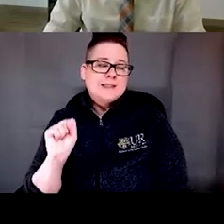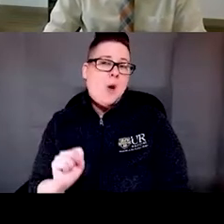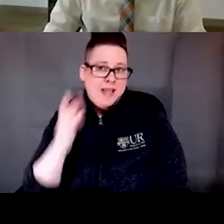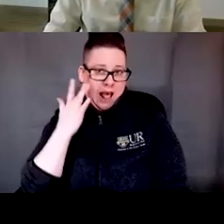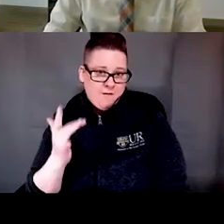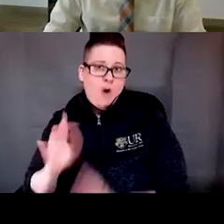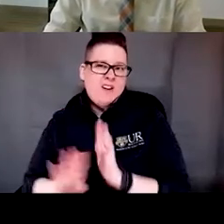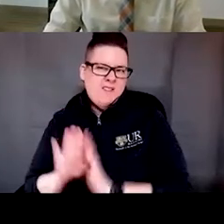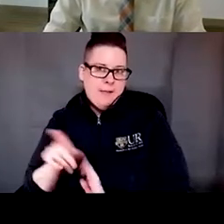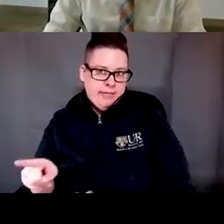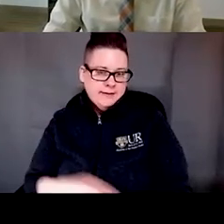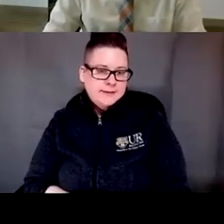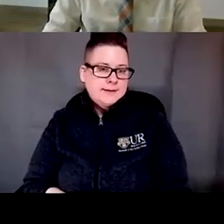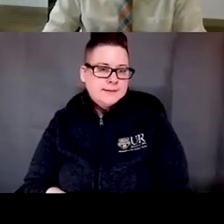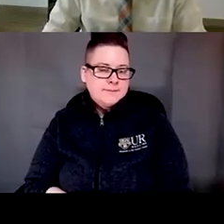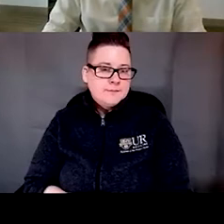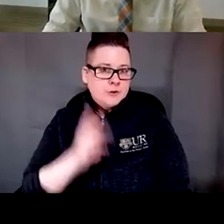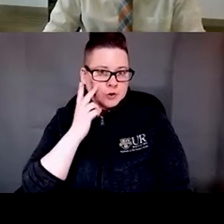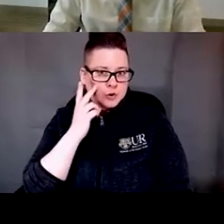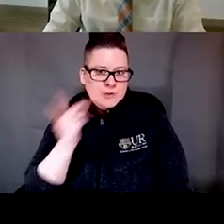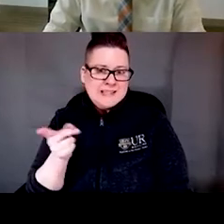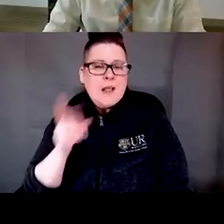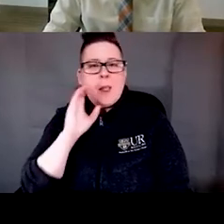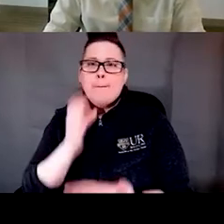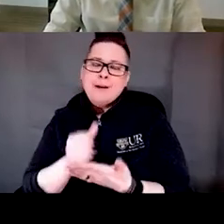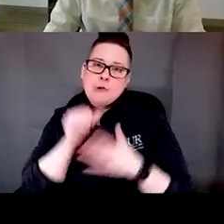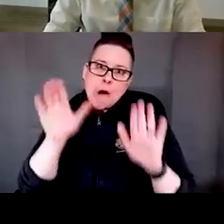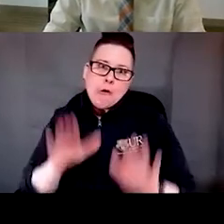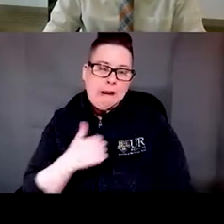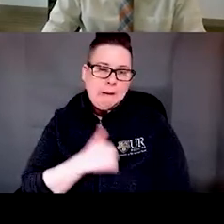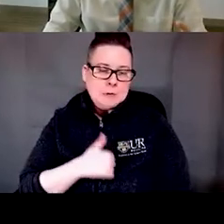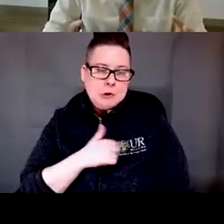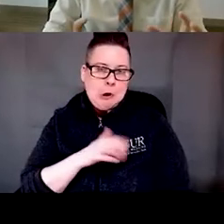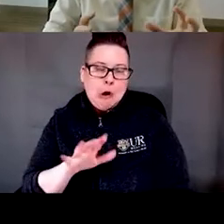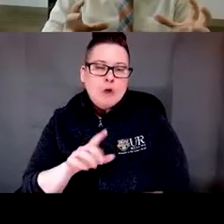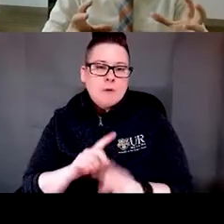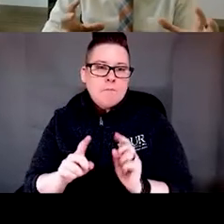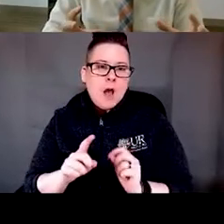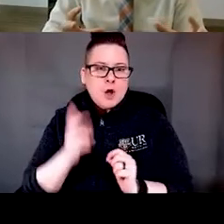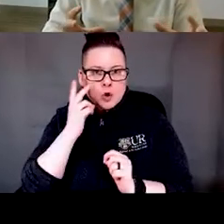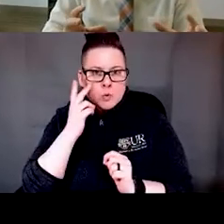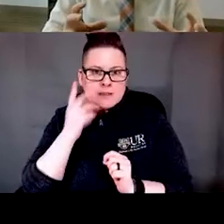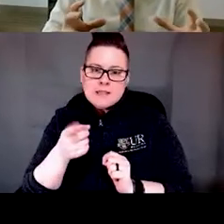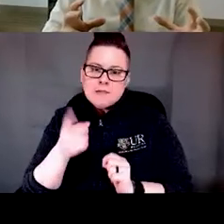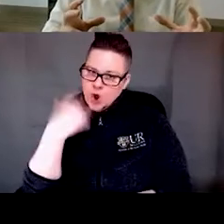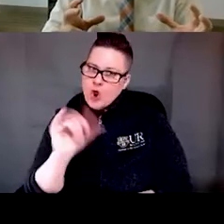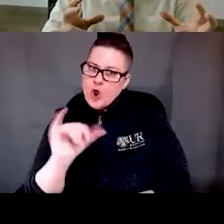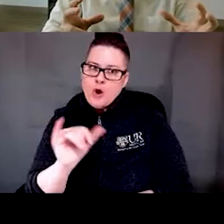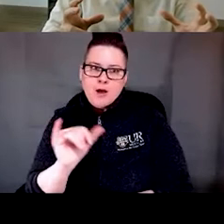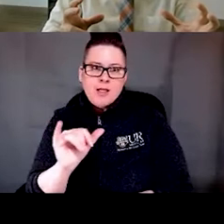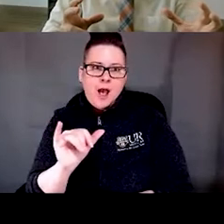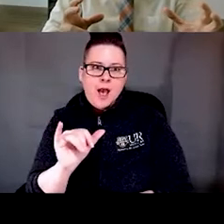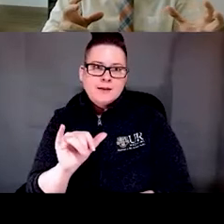And as you can see, it's not a very good picture, so I apologize. But as you can see, it kind of looks like a